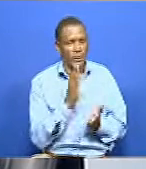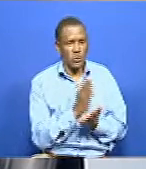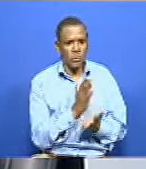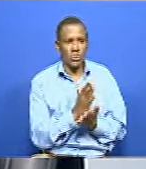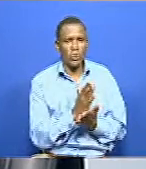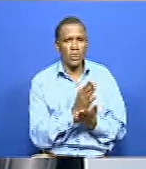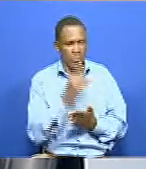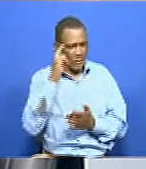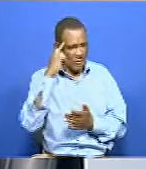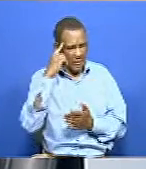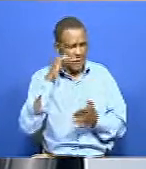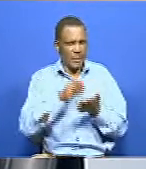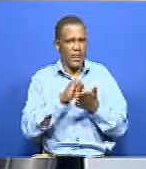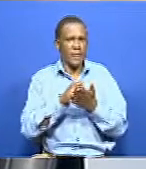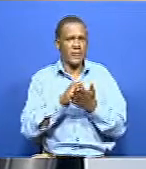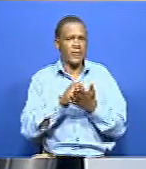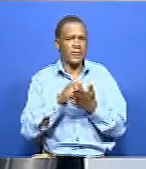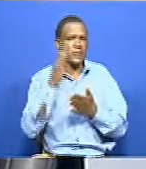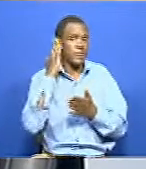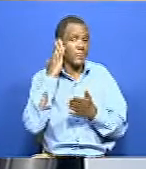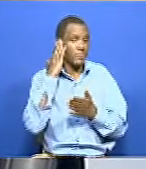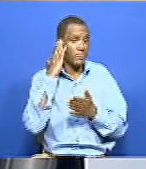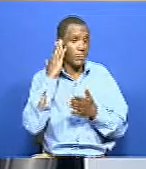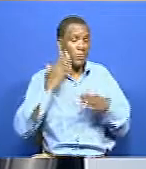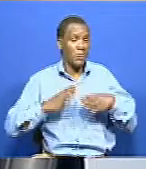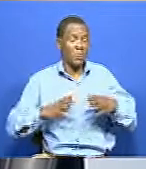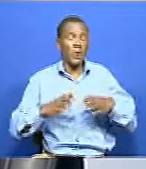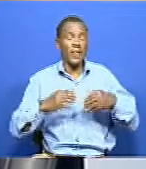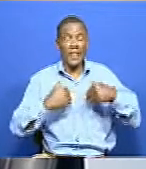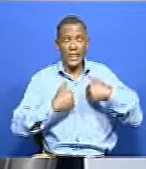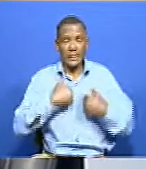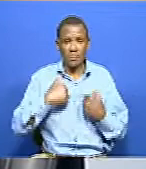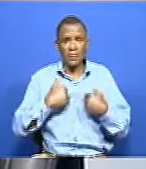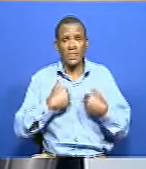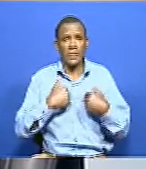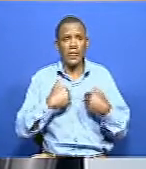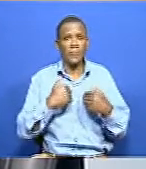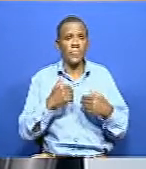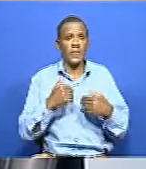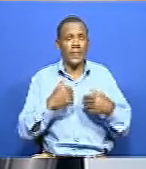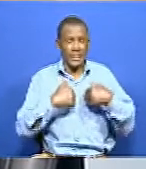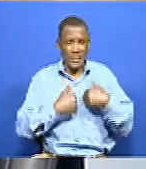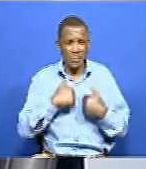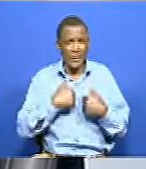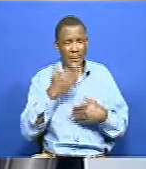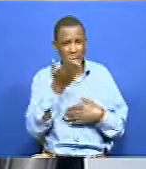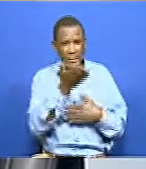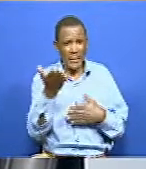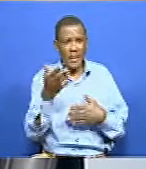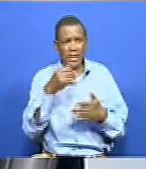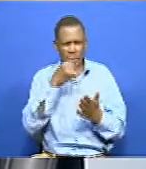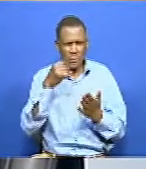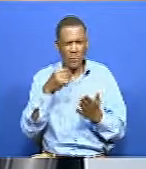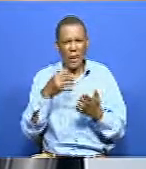deaf persons, you know, the element of they are disabled. The disability element comes in with the interaction with the